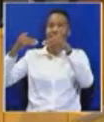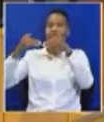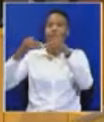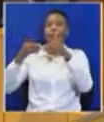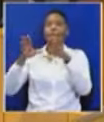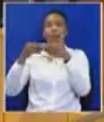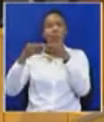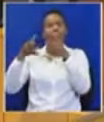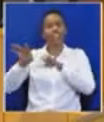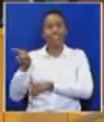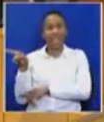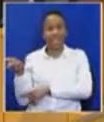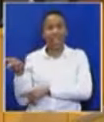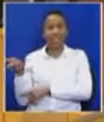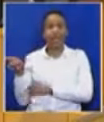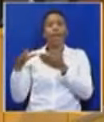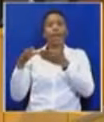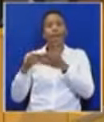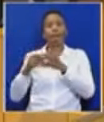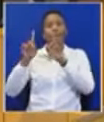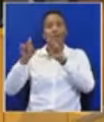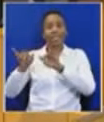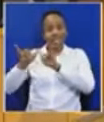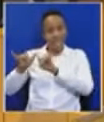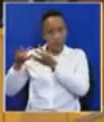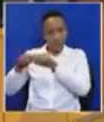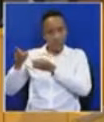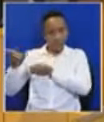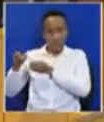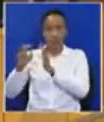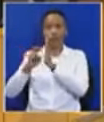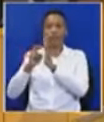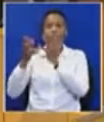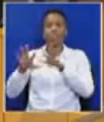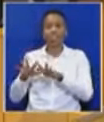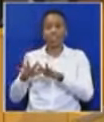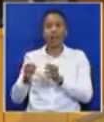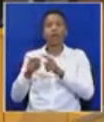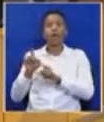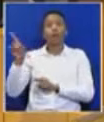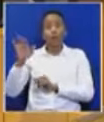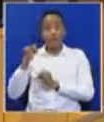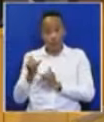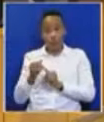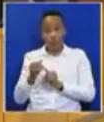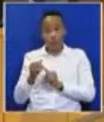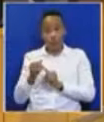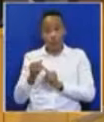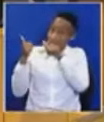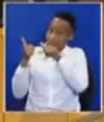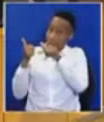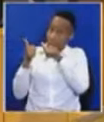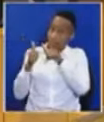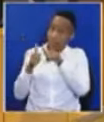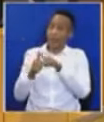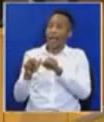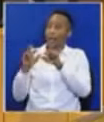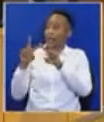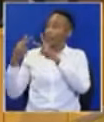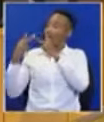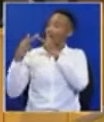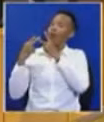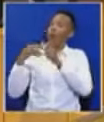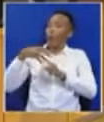The member must live with that ruling. For you now to revisit and review your own ruling